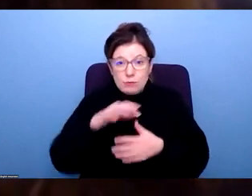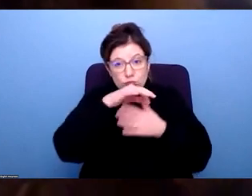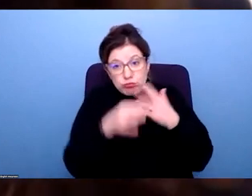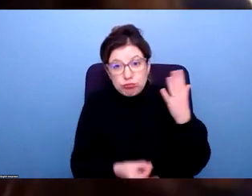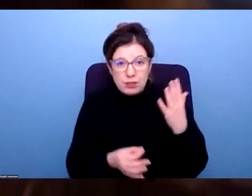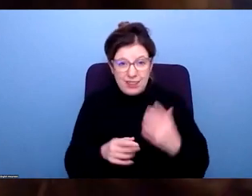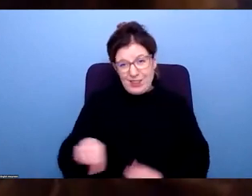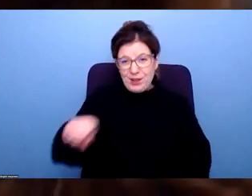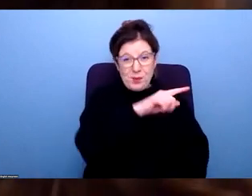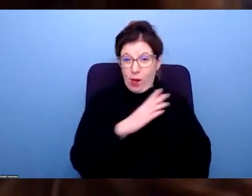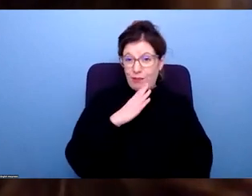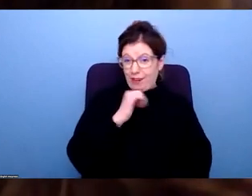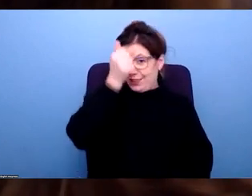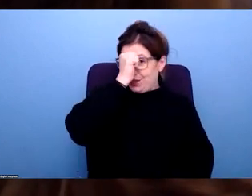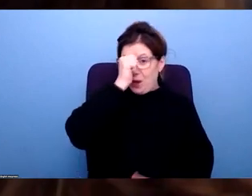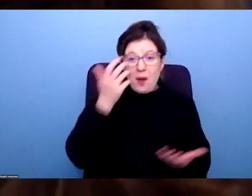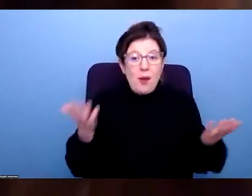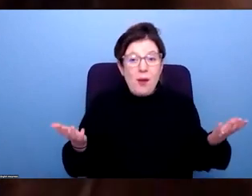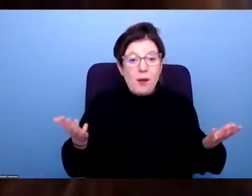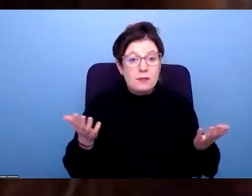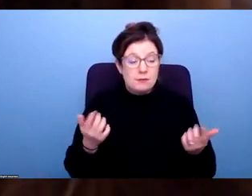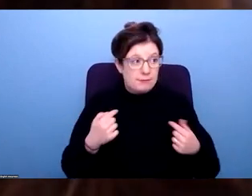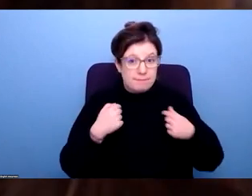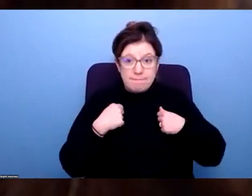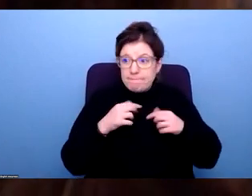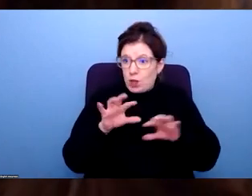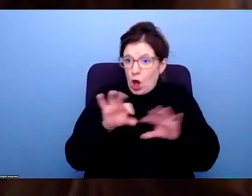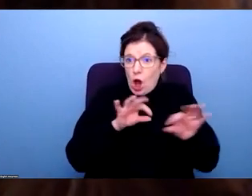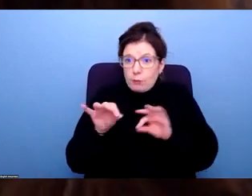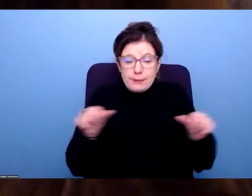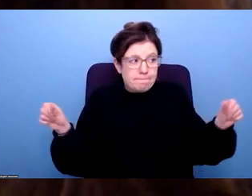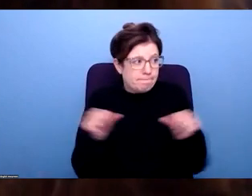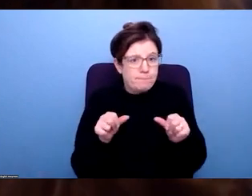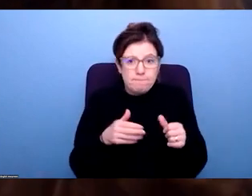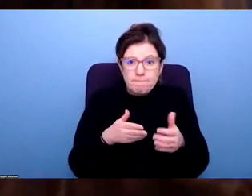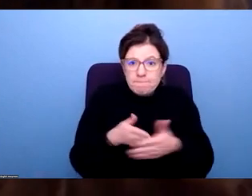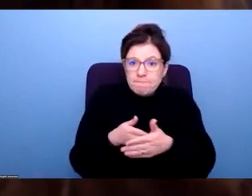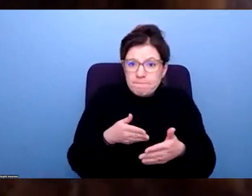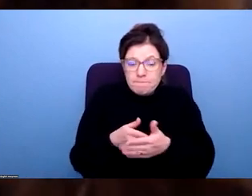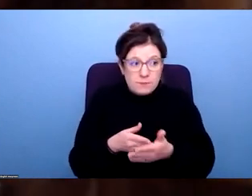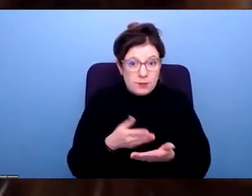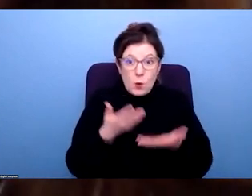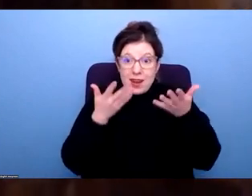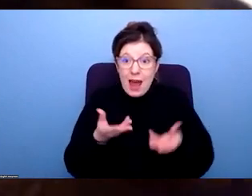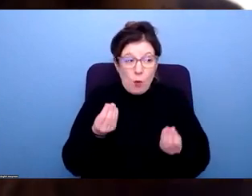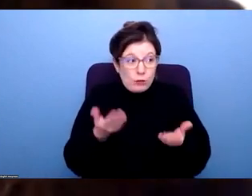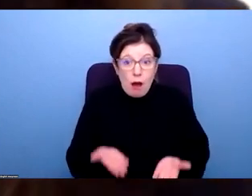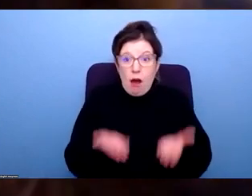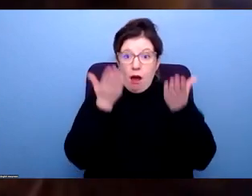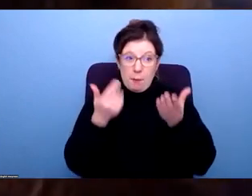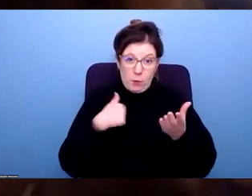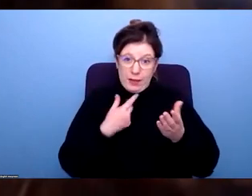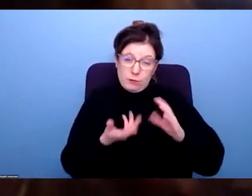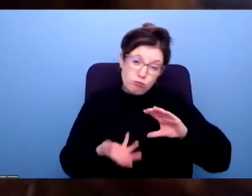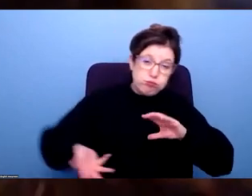know this ourselves anecdotally, that our options are limited and that the cost of living is hugely greater and the stresses and strains are